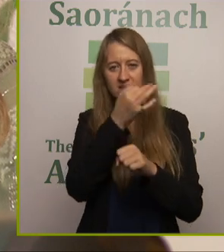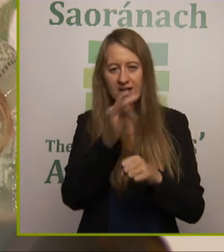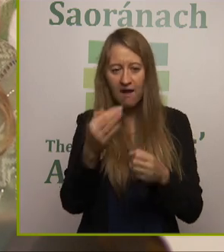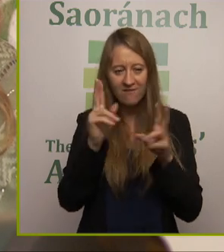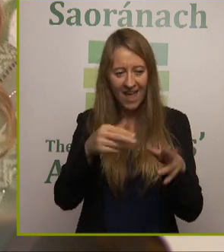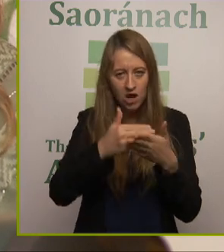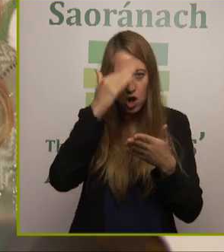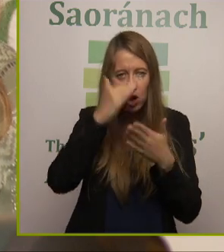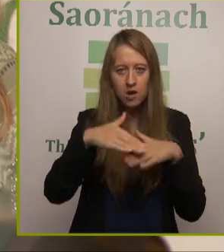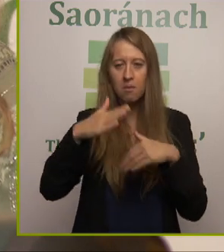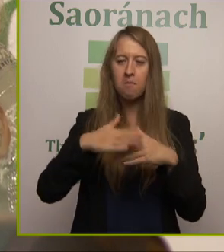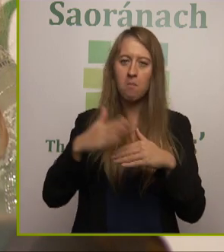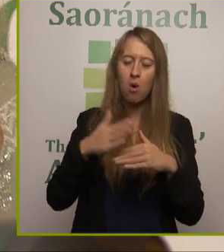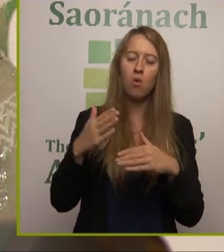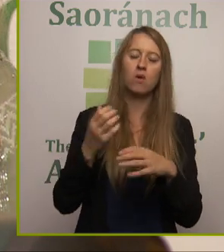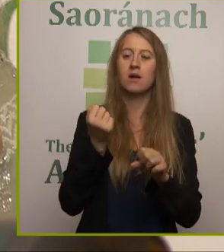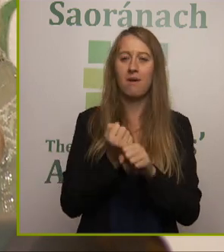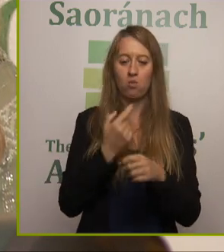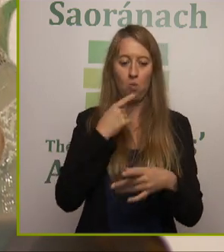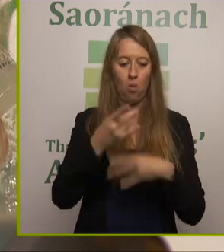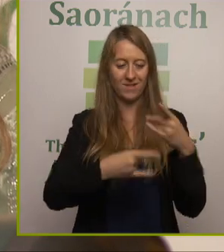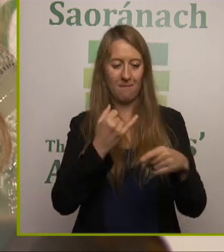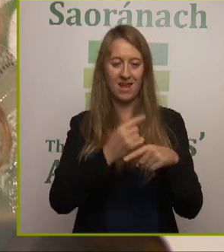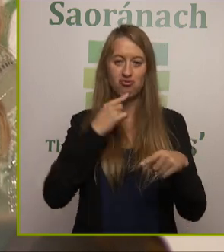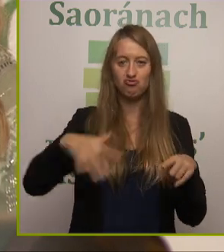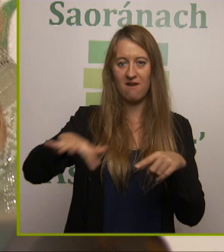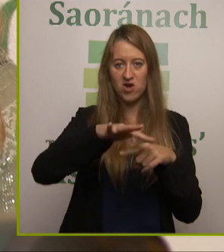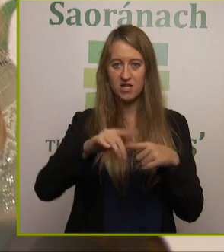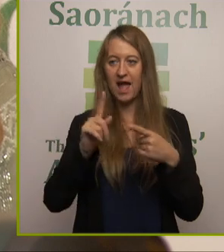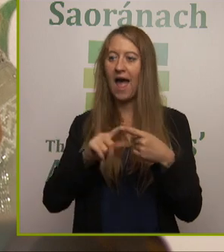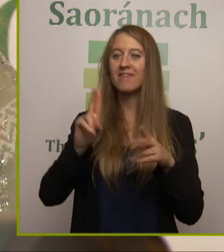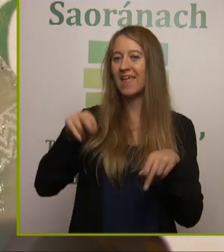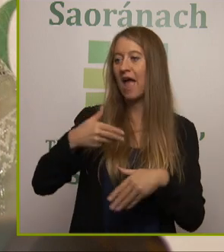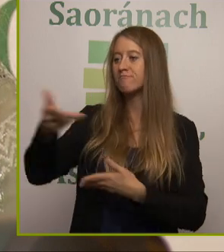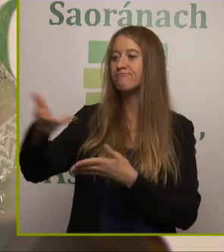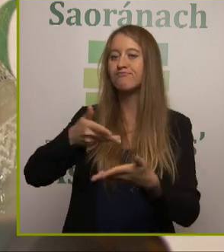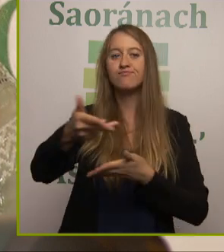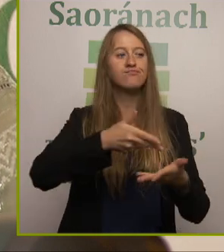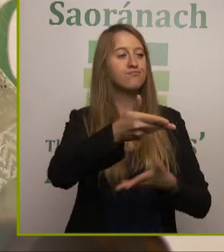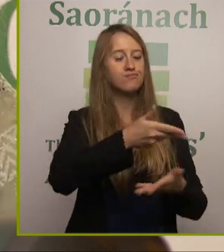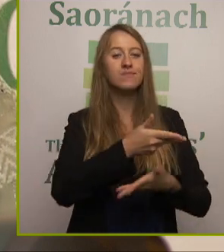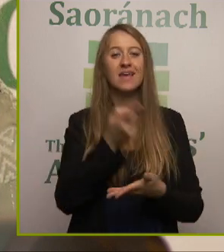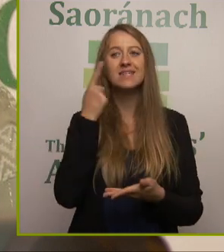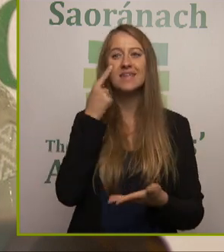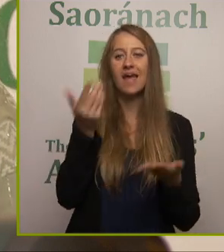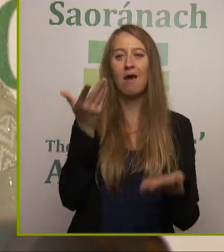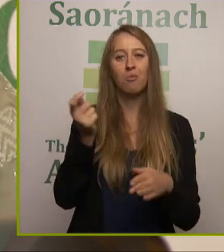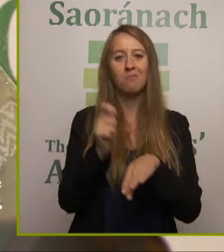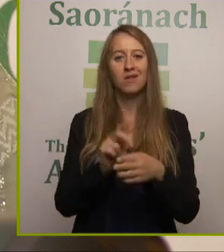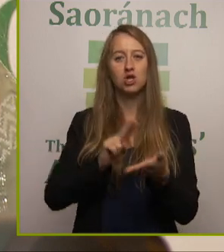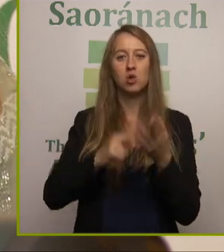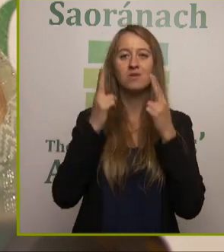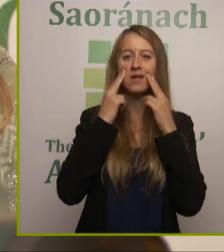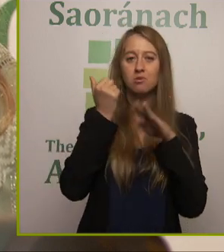rivers. We're out talking to people all the time and this is how we led on to this development of bringing nature based solutions into everything that we did